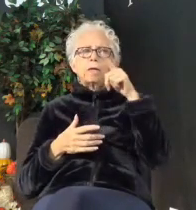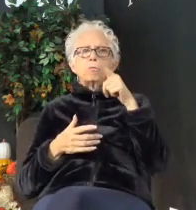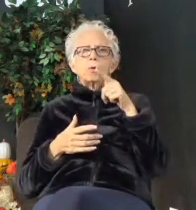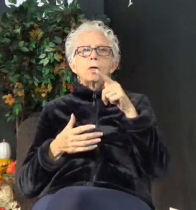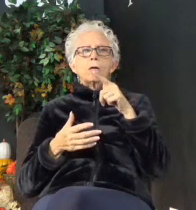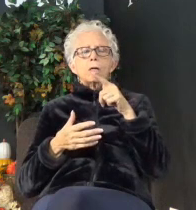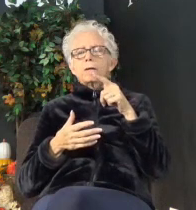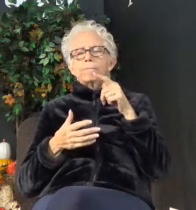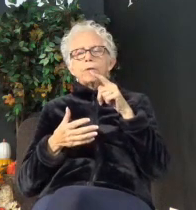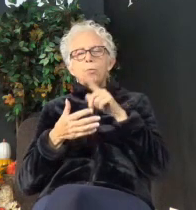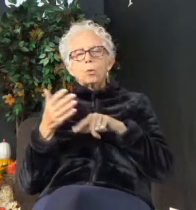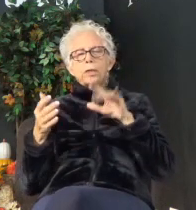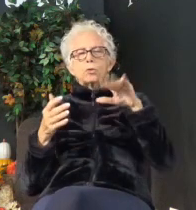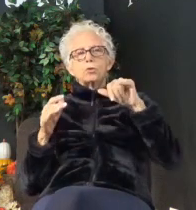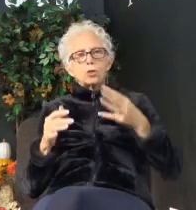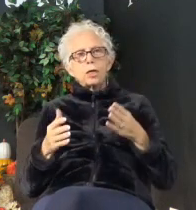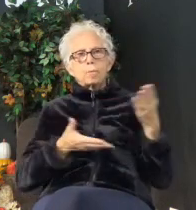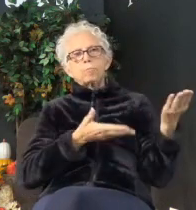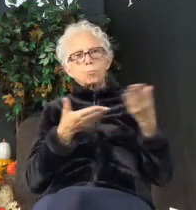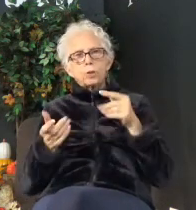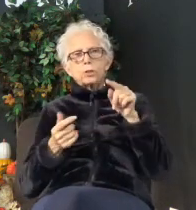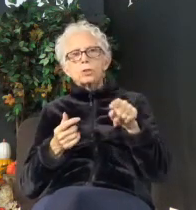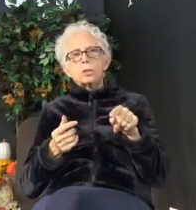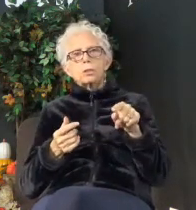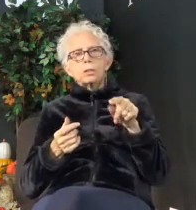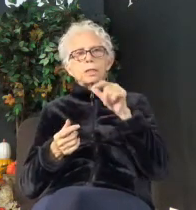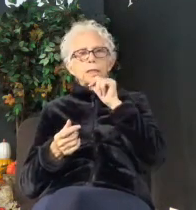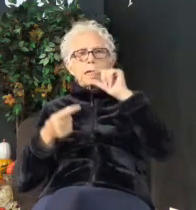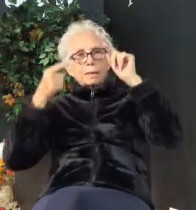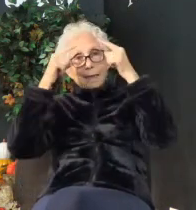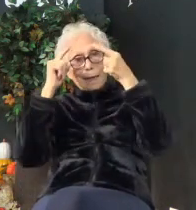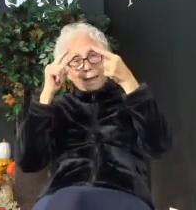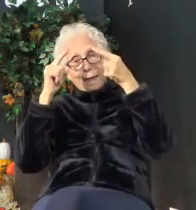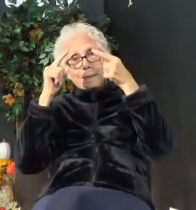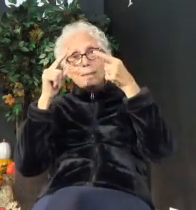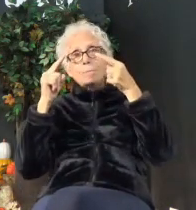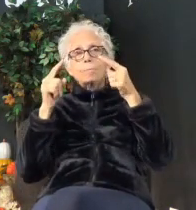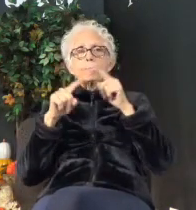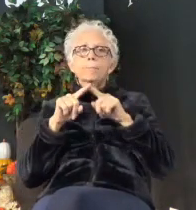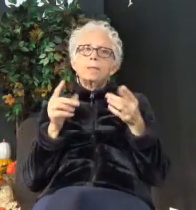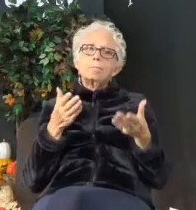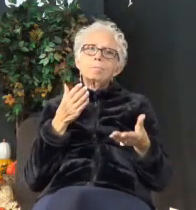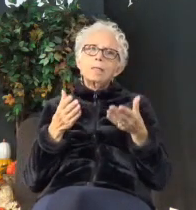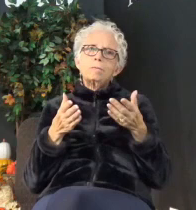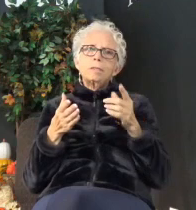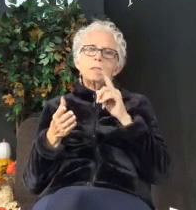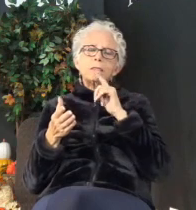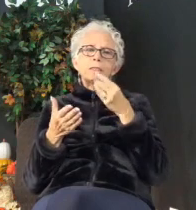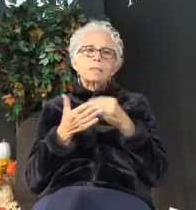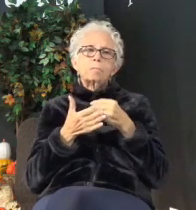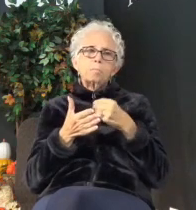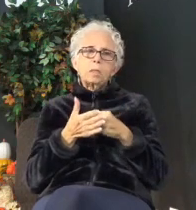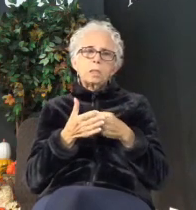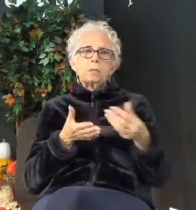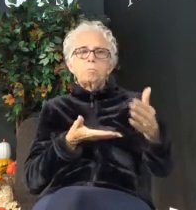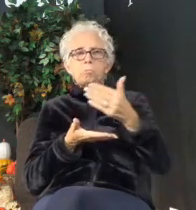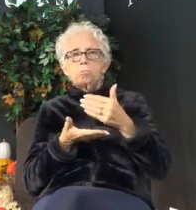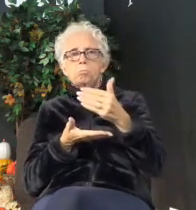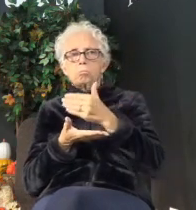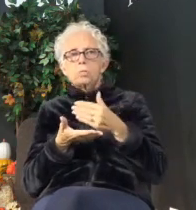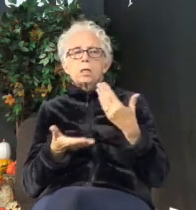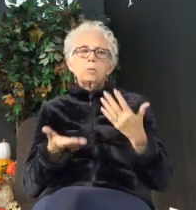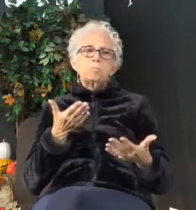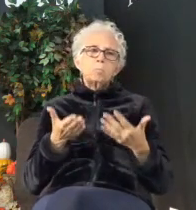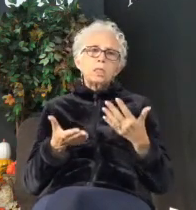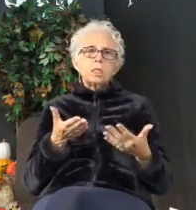does bring you. Not the headaches. Maybe it is the income. Maybe it's